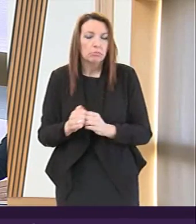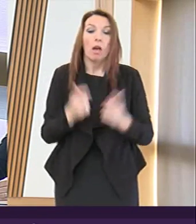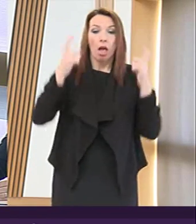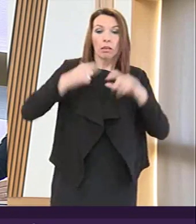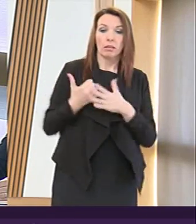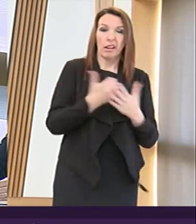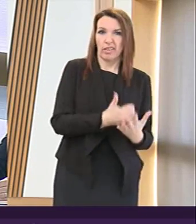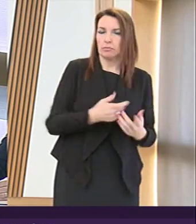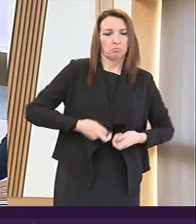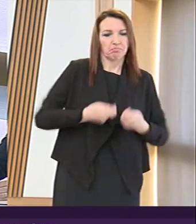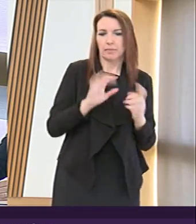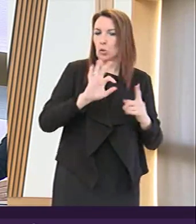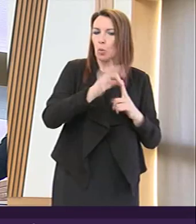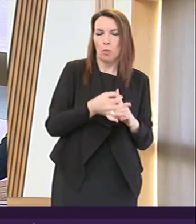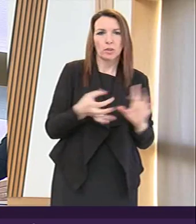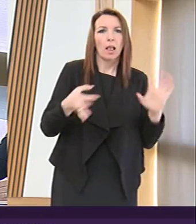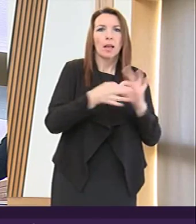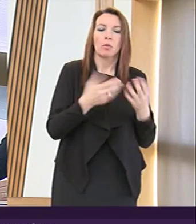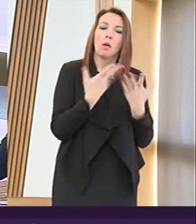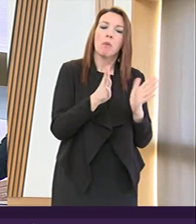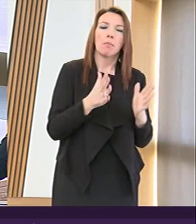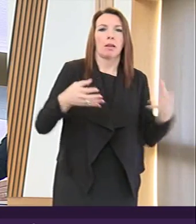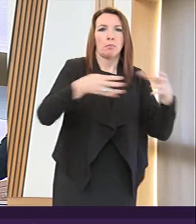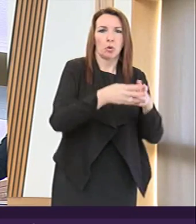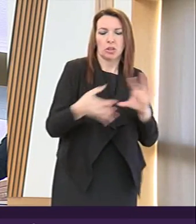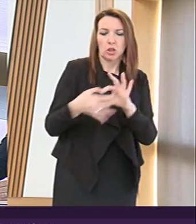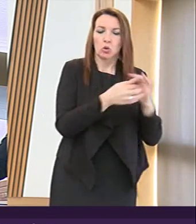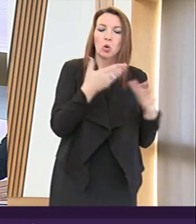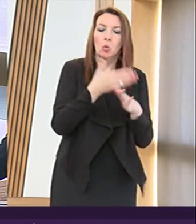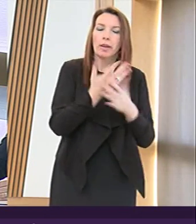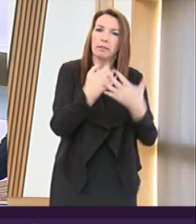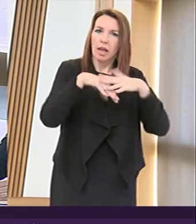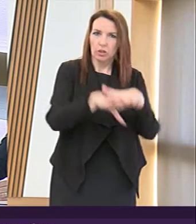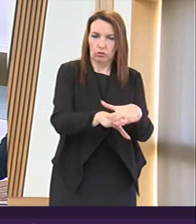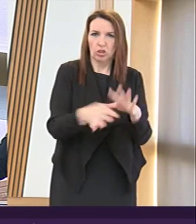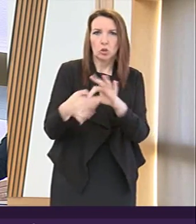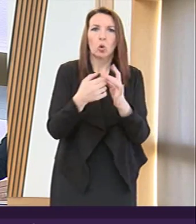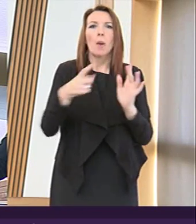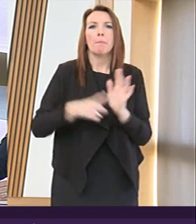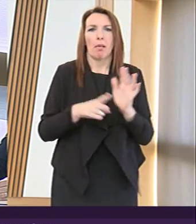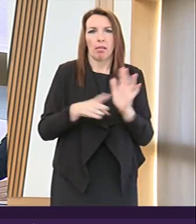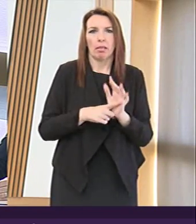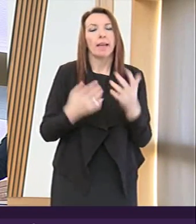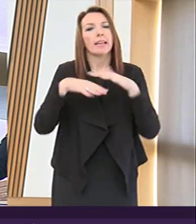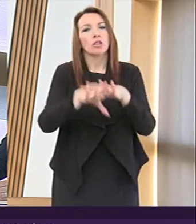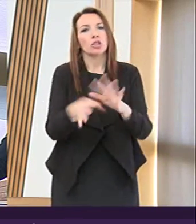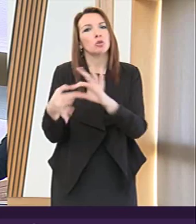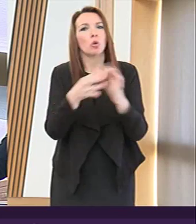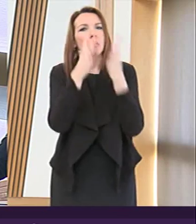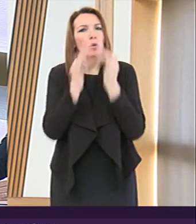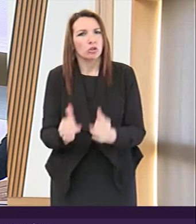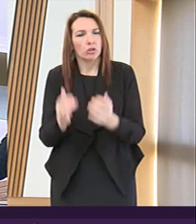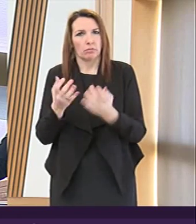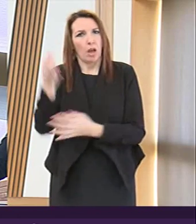legal advisers on the Public Bodies Joint Working Integration Joint Boards and Integration Joint Monitoring Committees